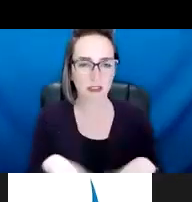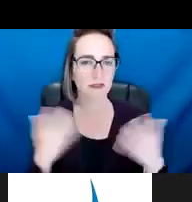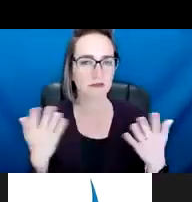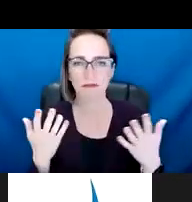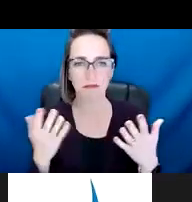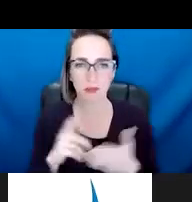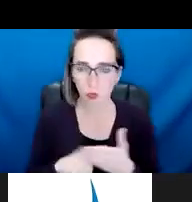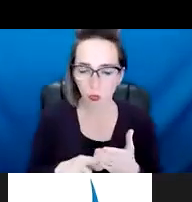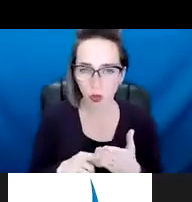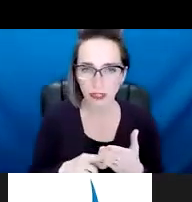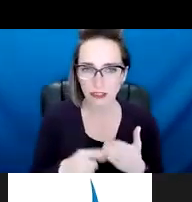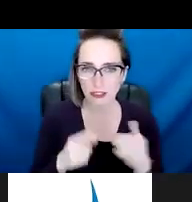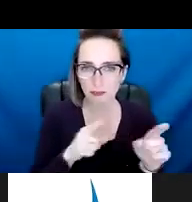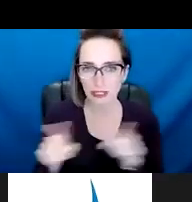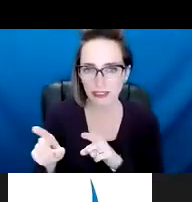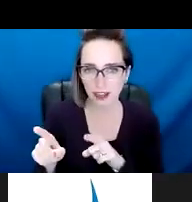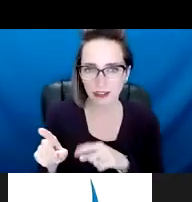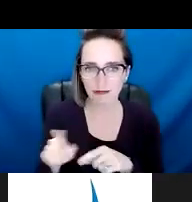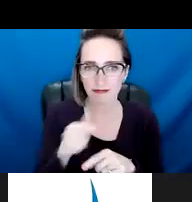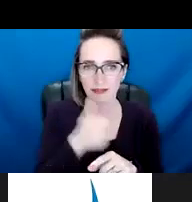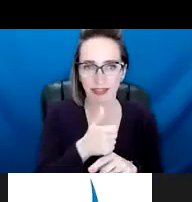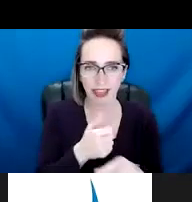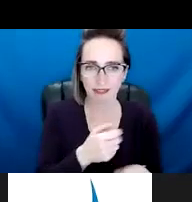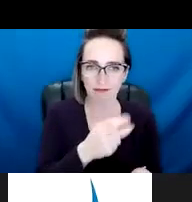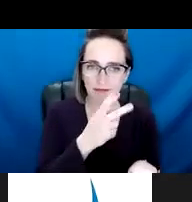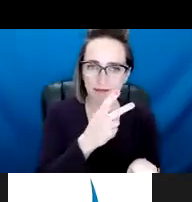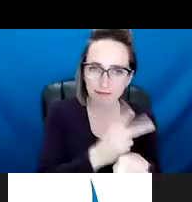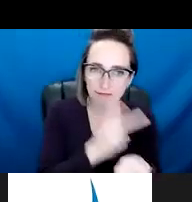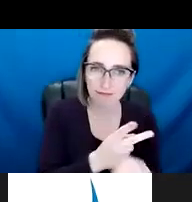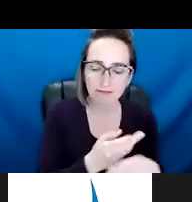for, um, and not jailed, um, or imprisoned?